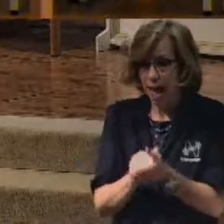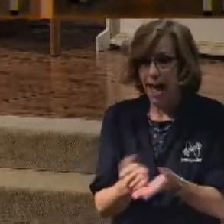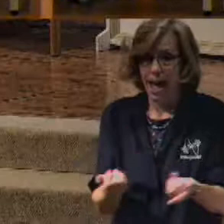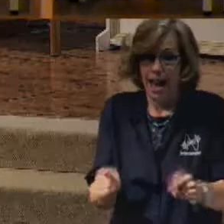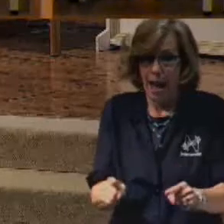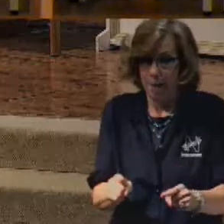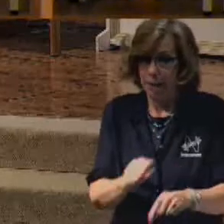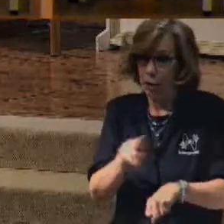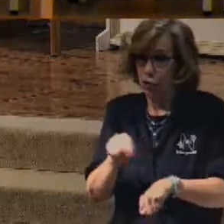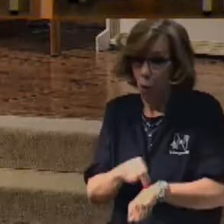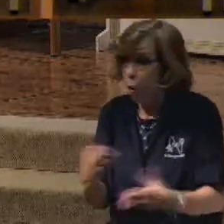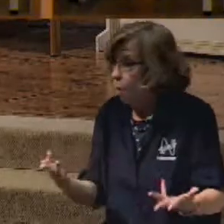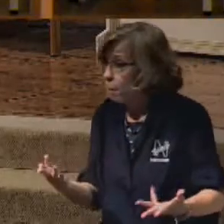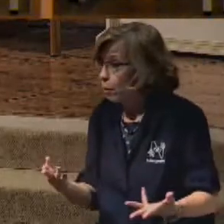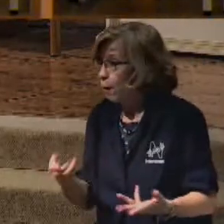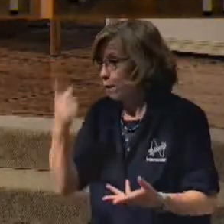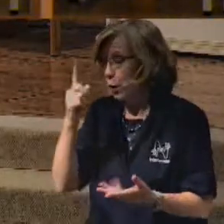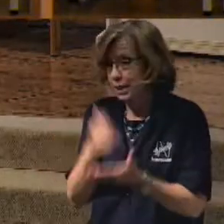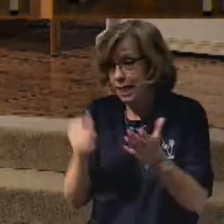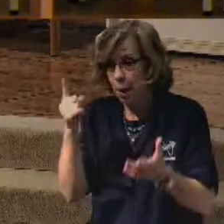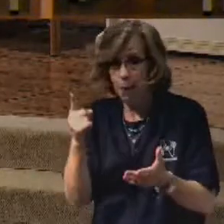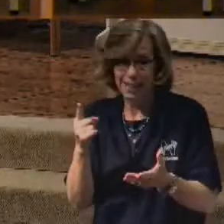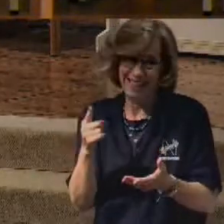normal for someone who's out of shape.